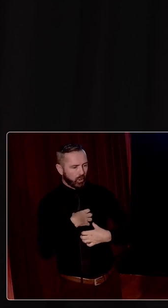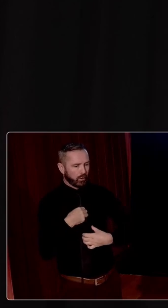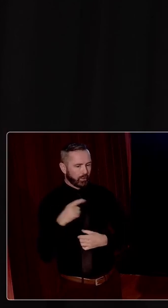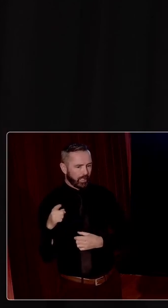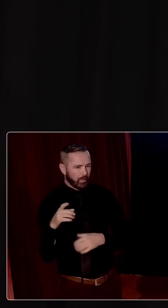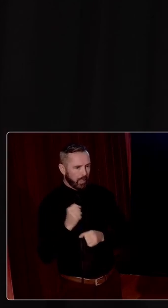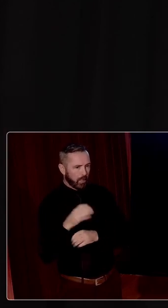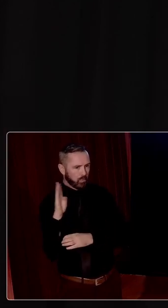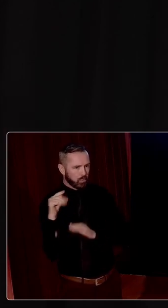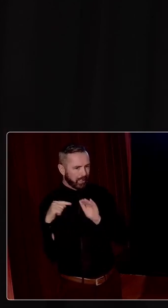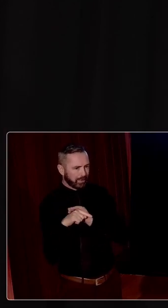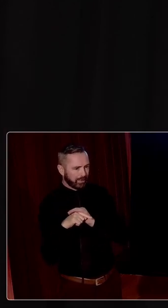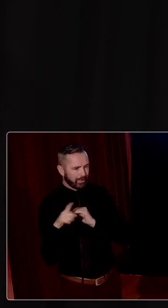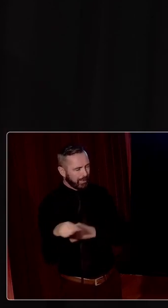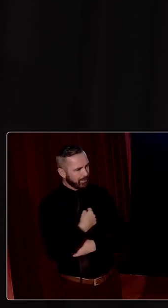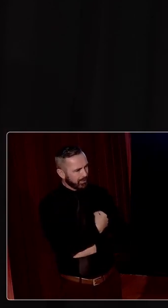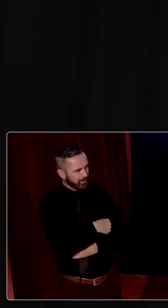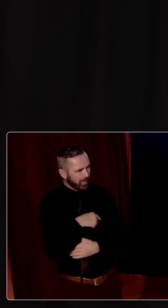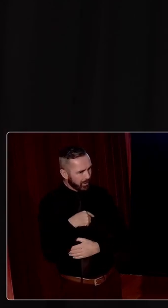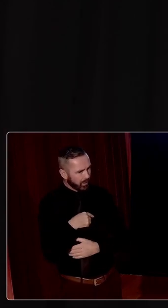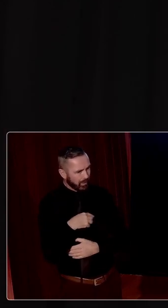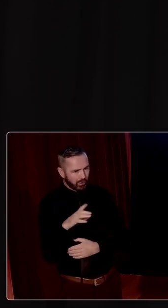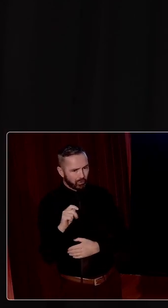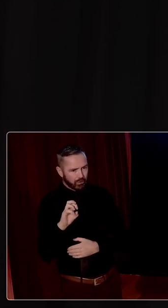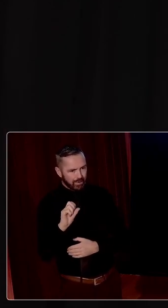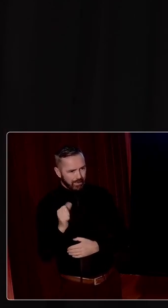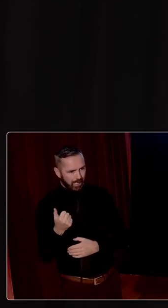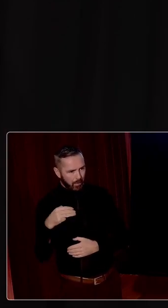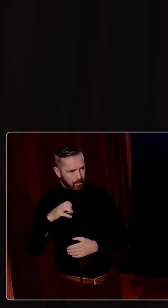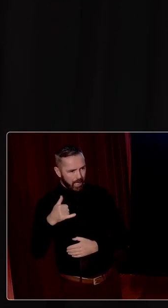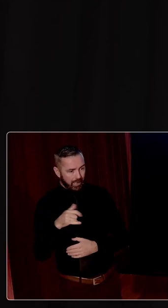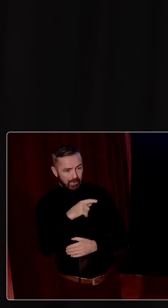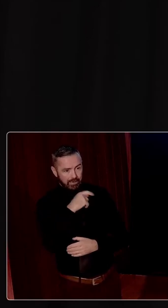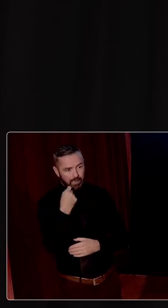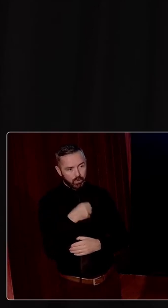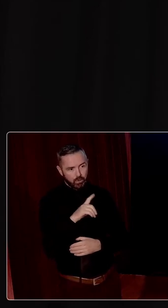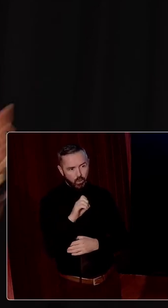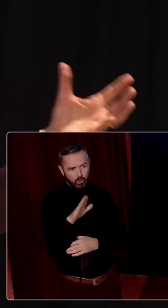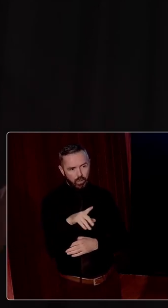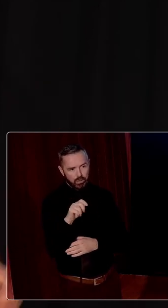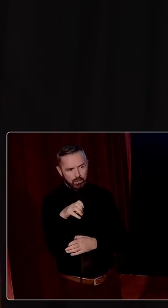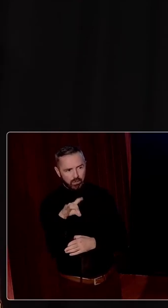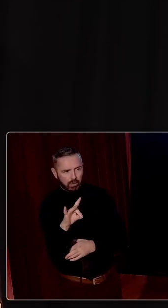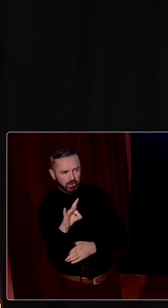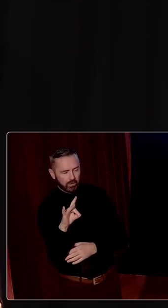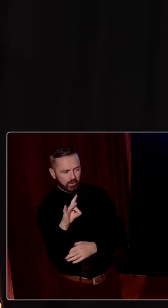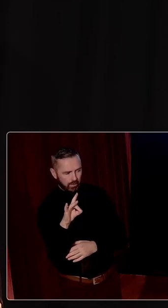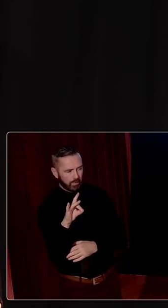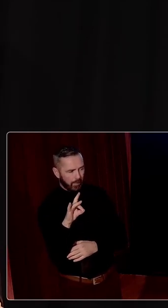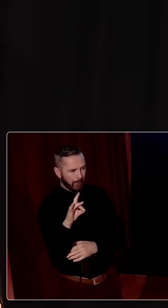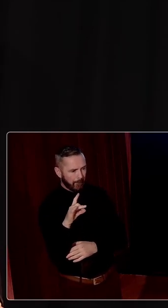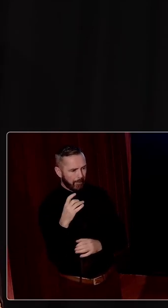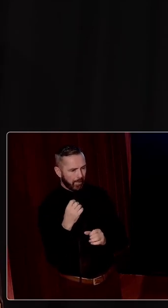They genuinely, uh, Theresa May said to Donald Tusk when he said it was about the,